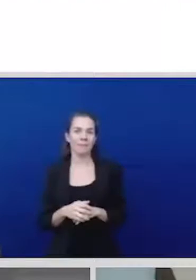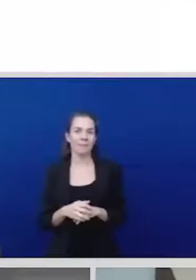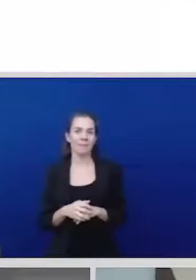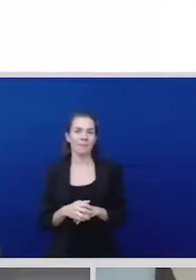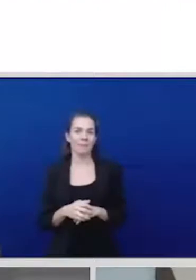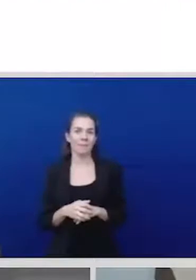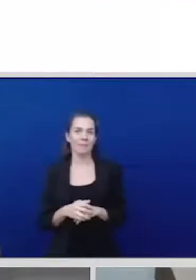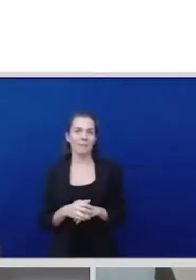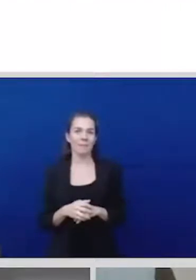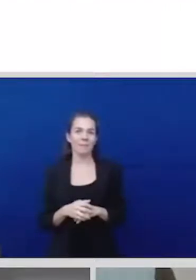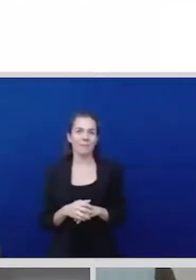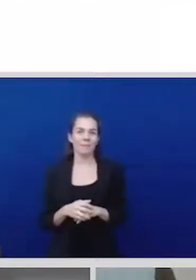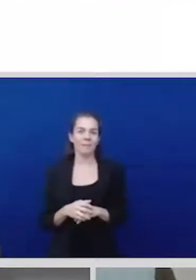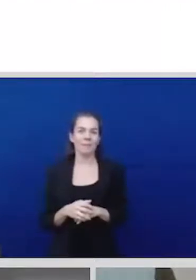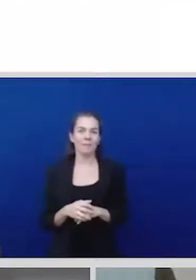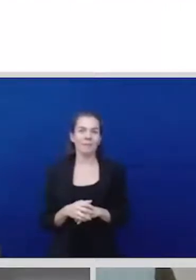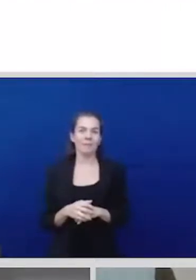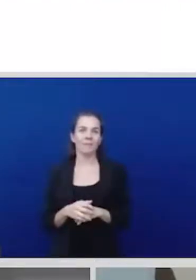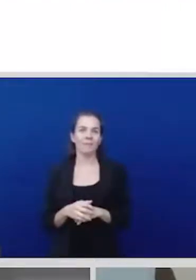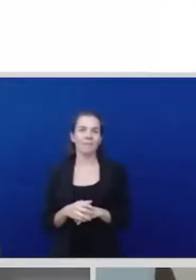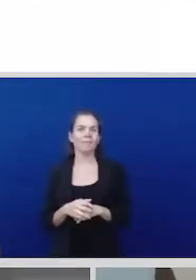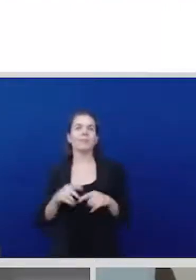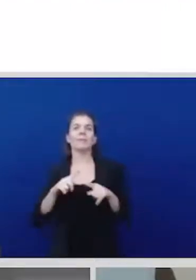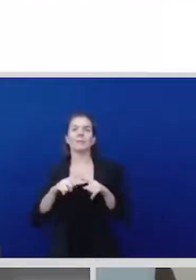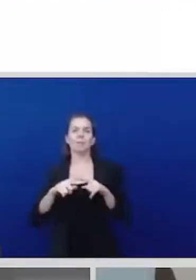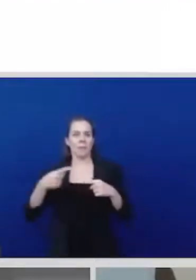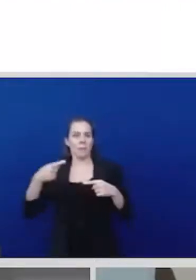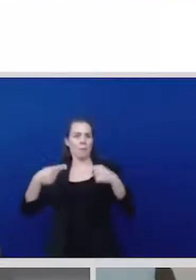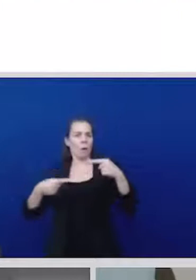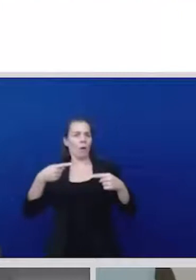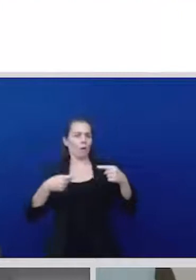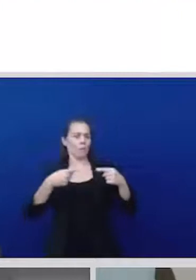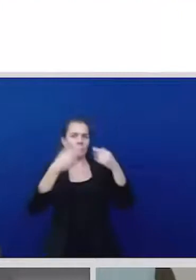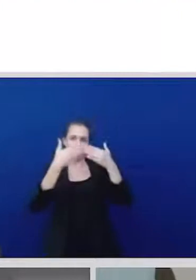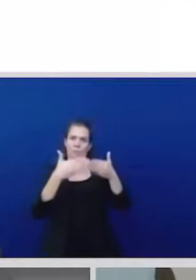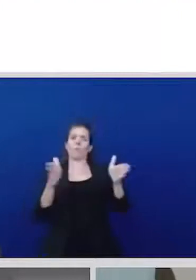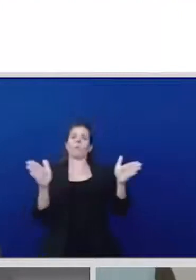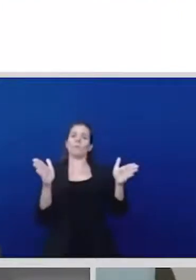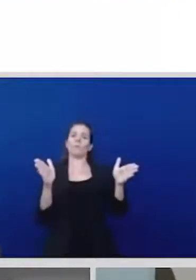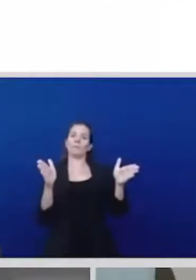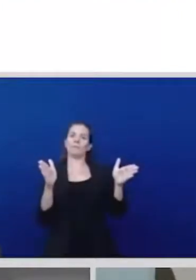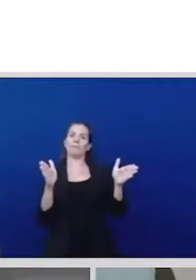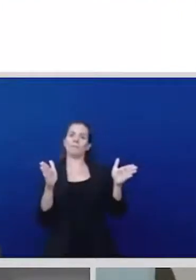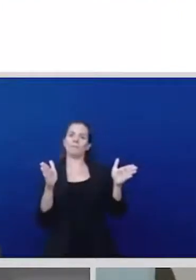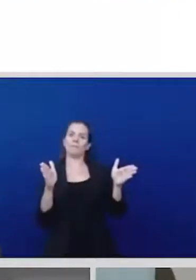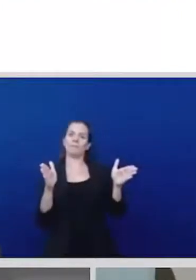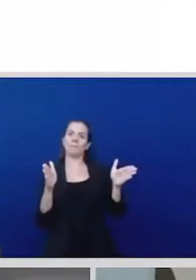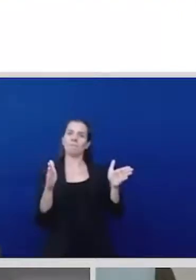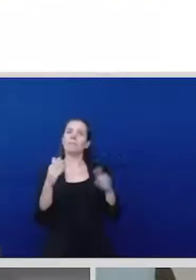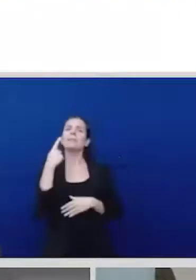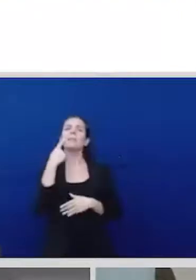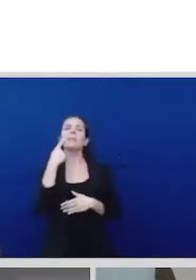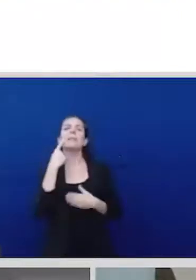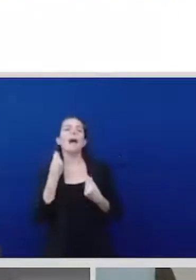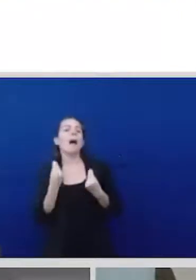about it's a clear economy but it's also about how you tax who you tax what you tax